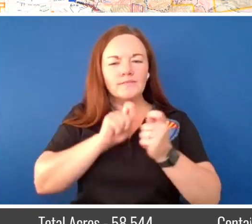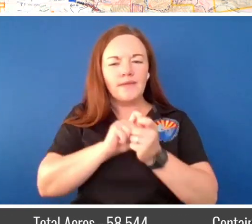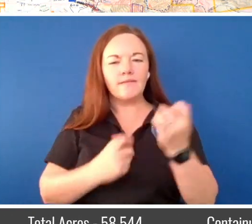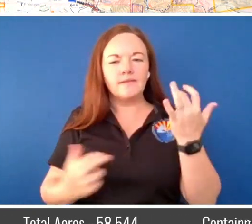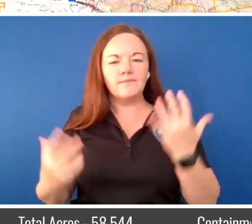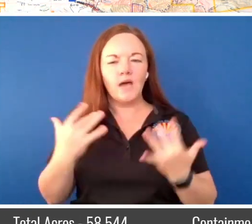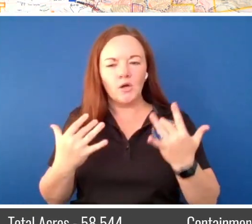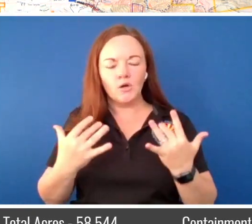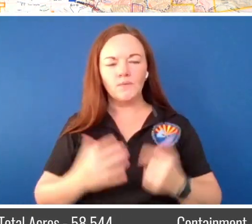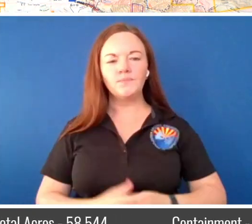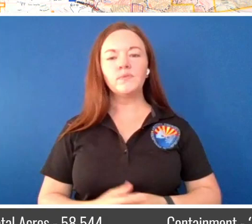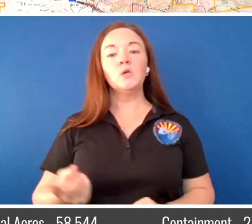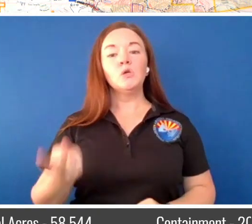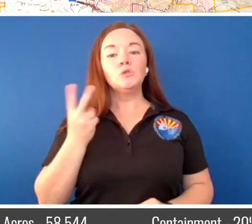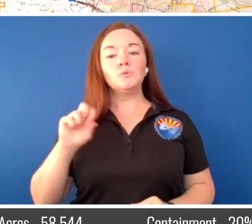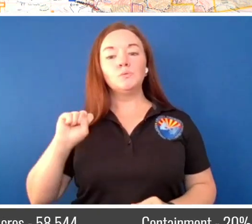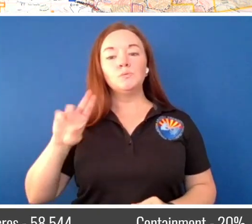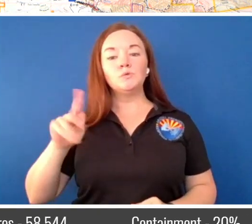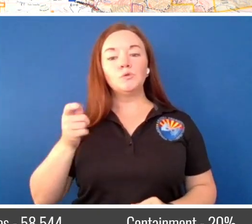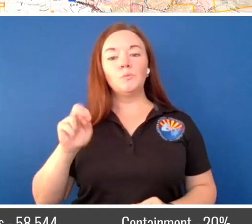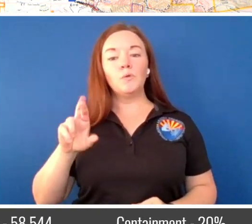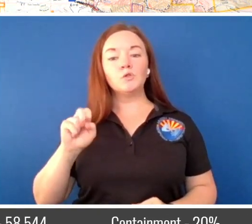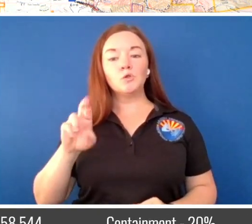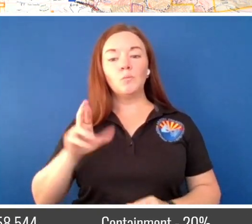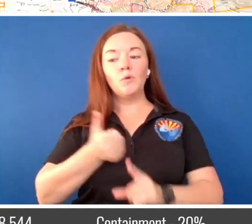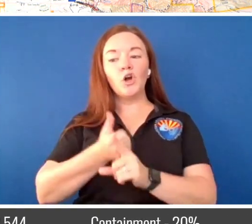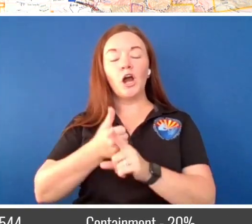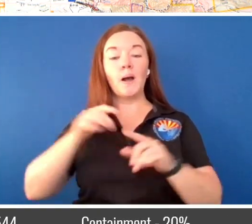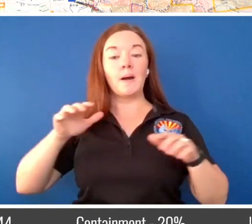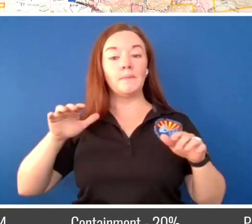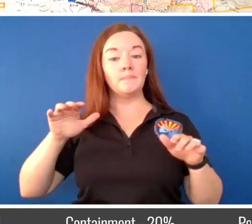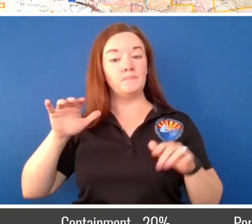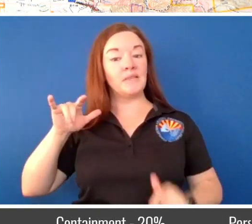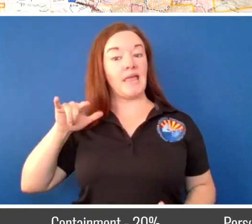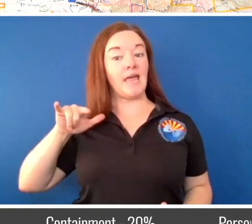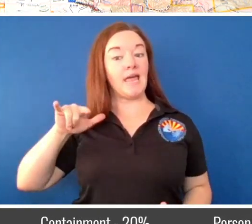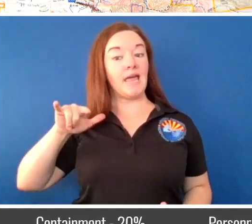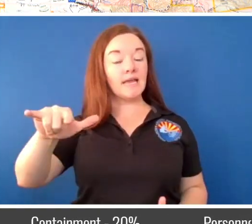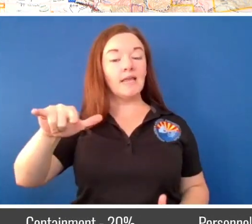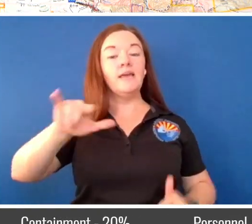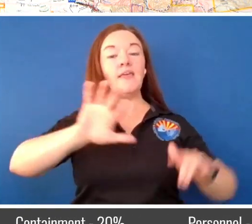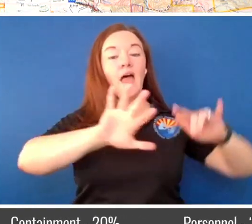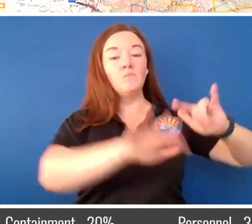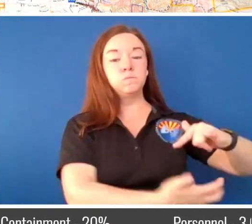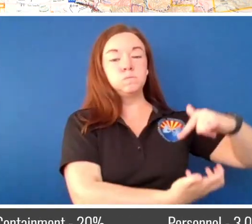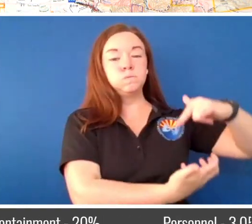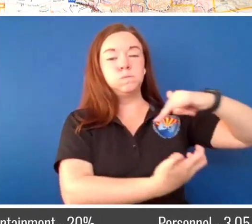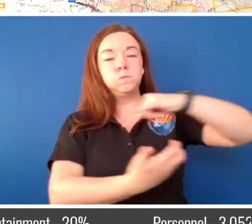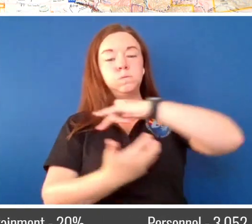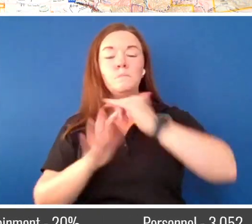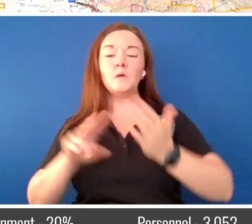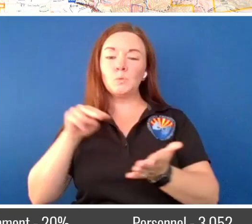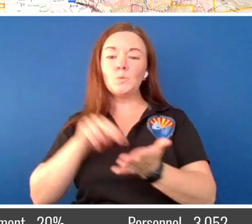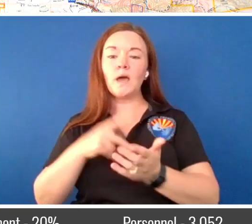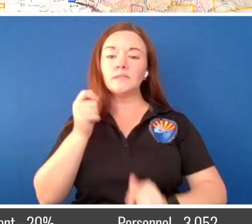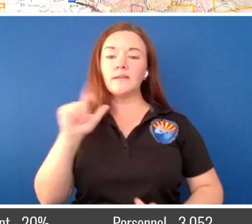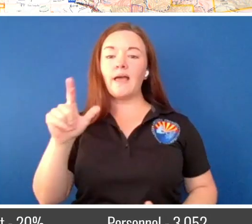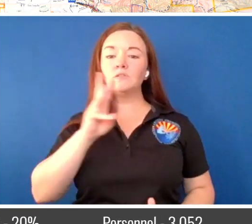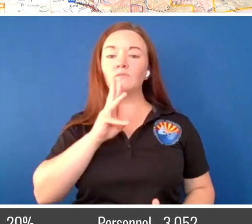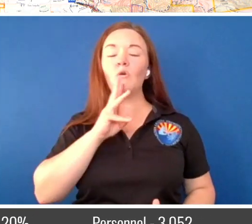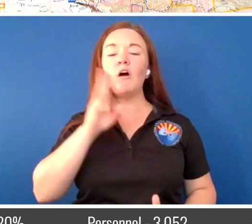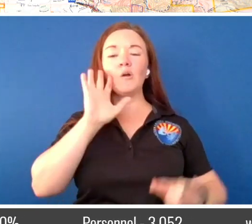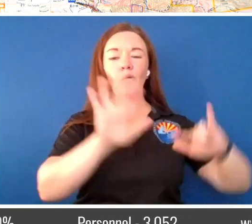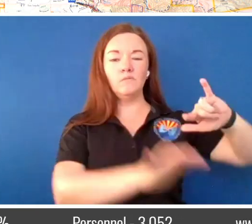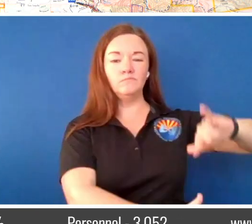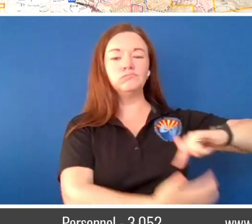are fixed-wing airplanes that carry about 2,000 gallons of water. And those are going to be dipping out of some of the larger reservoirs around